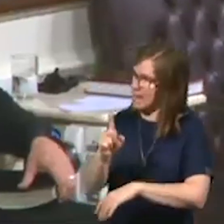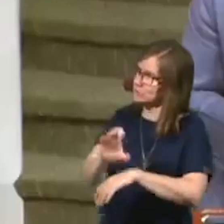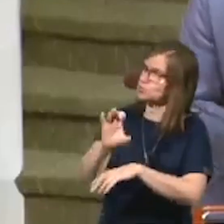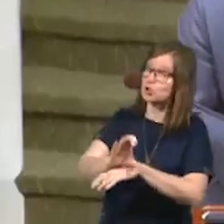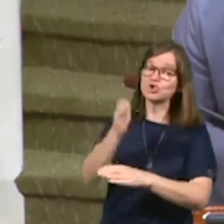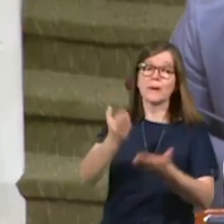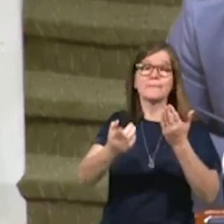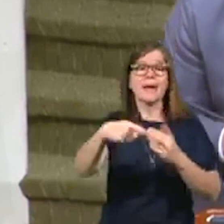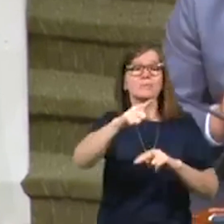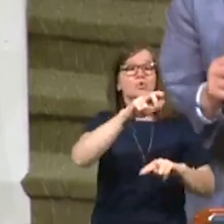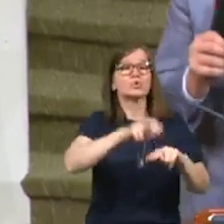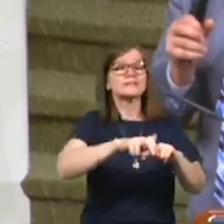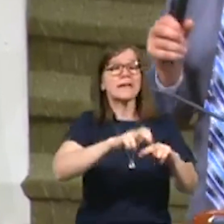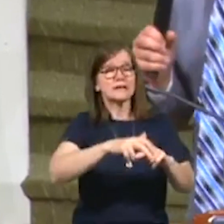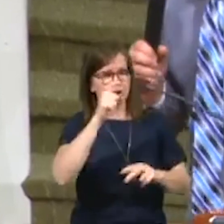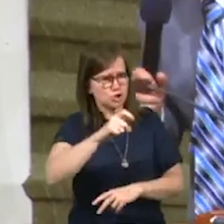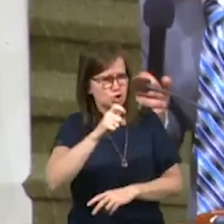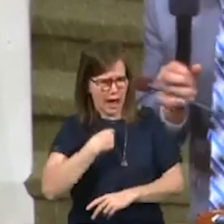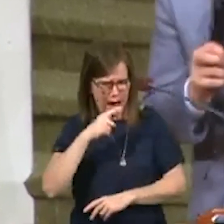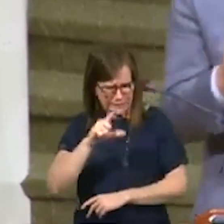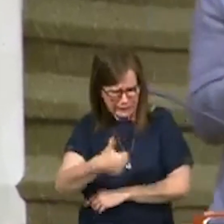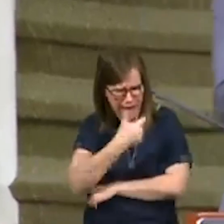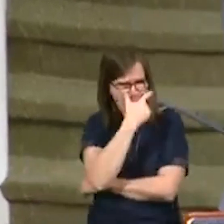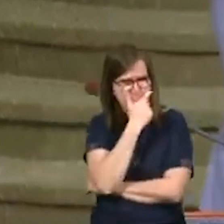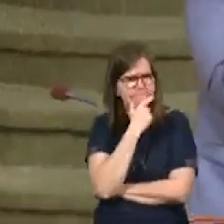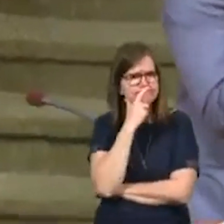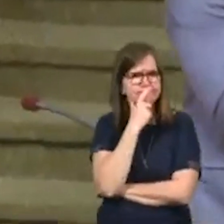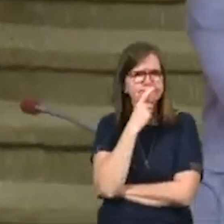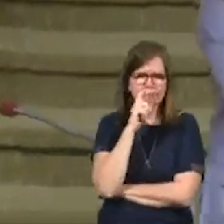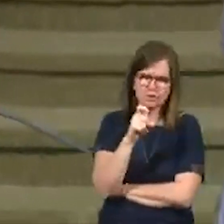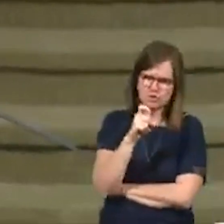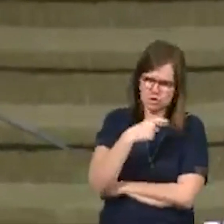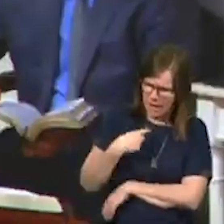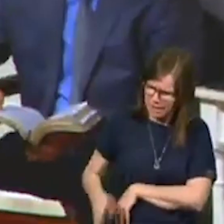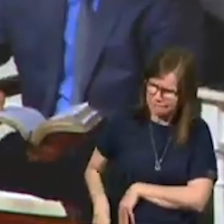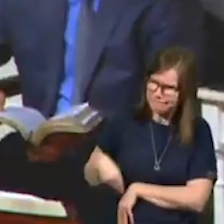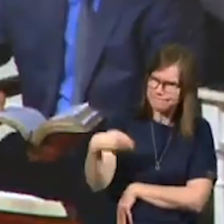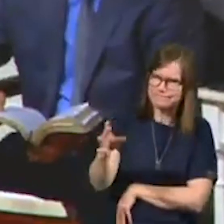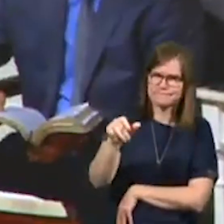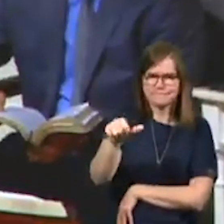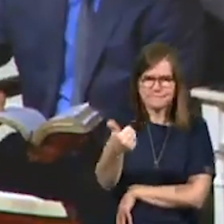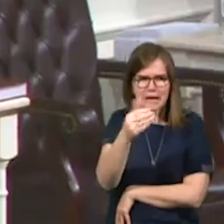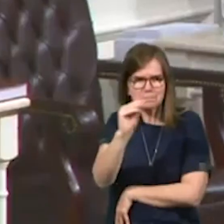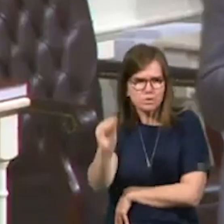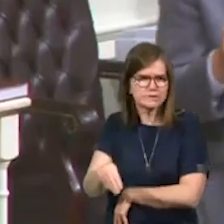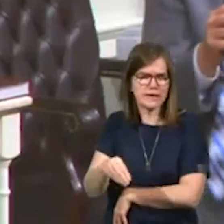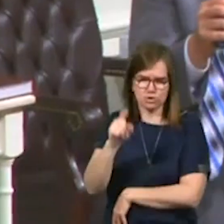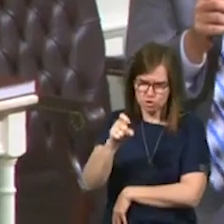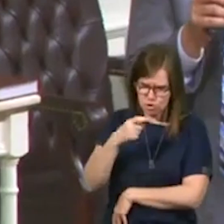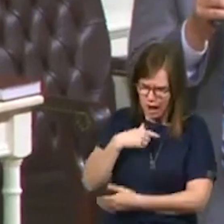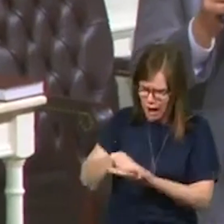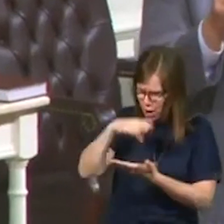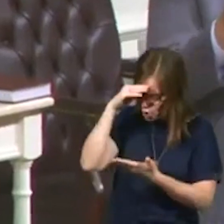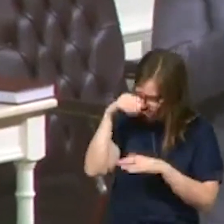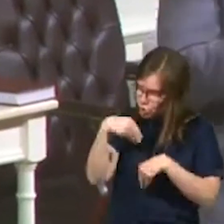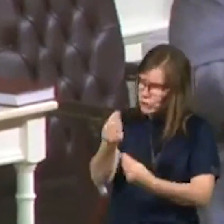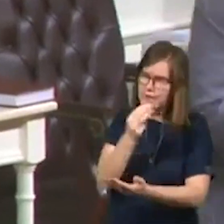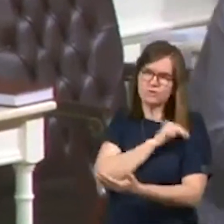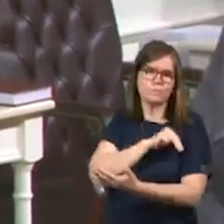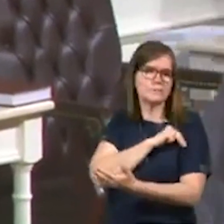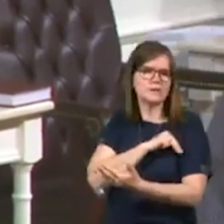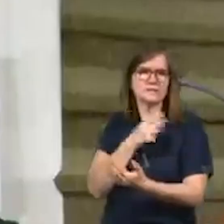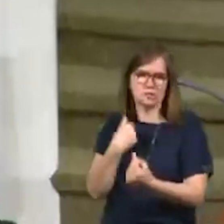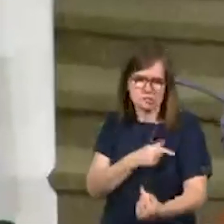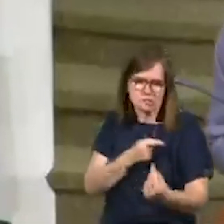Hey, maybe you're sitting here wondering, should I tithe? And should I give 10% of my income to the Lord? Should I learn to give to missions? And we're